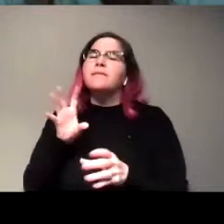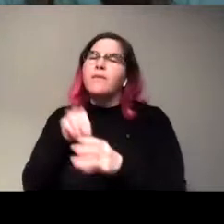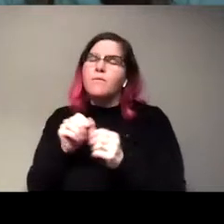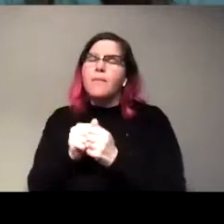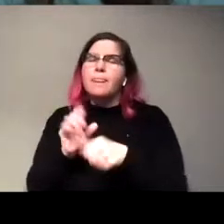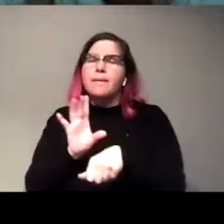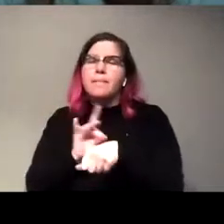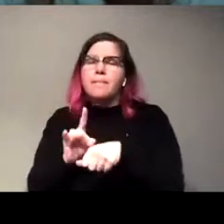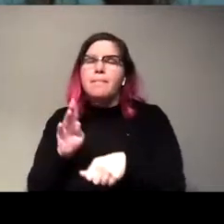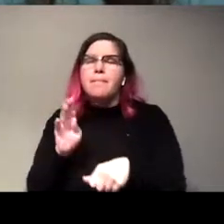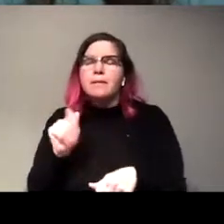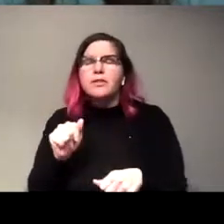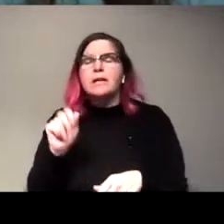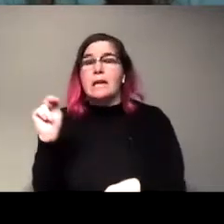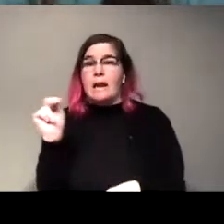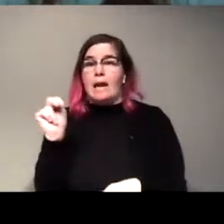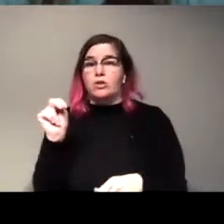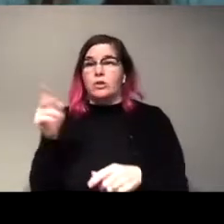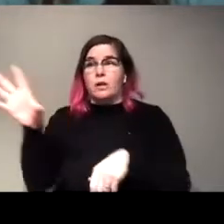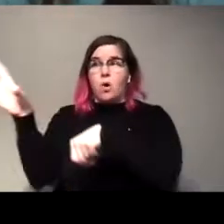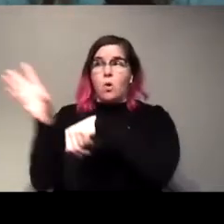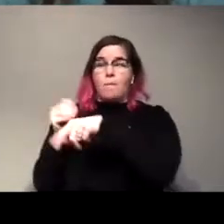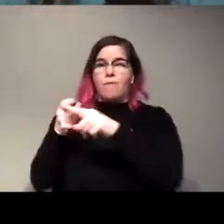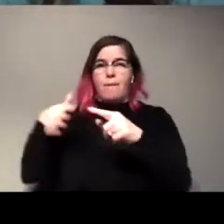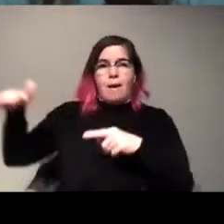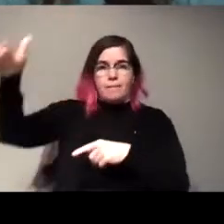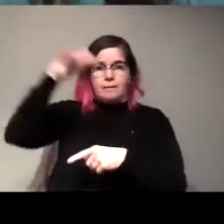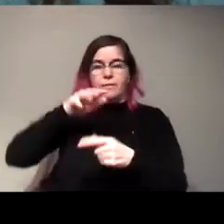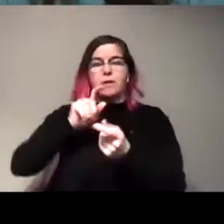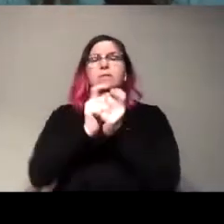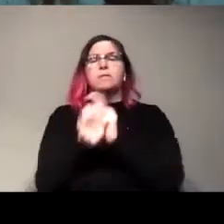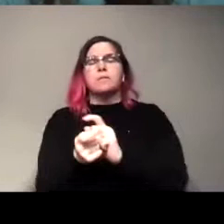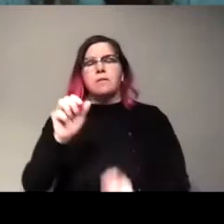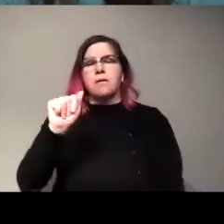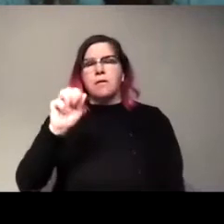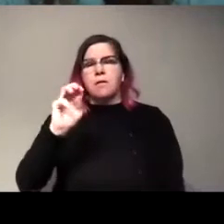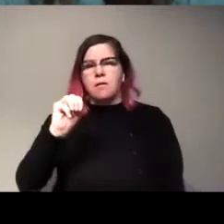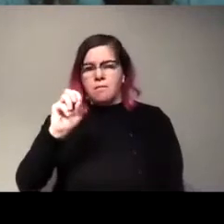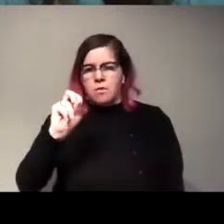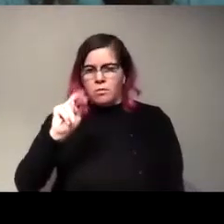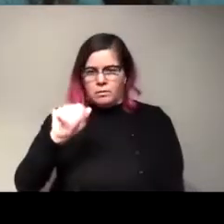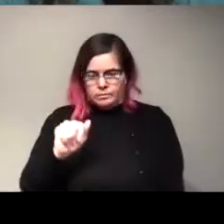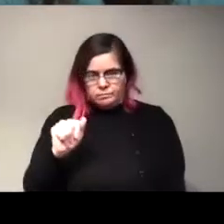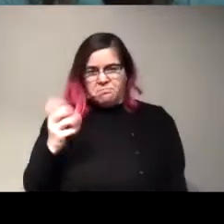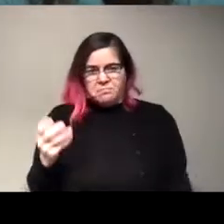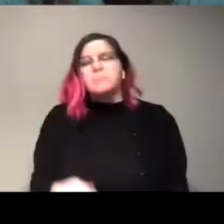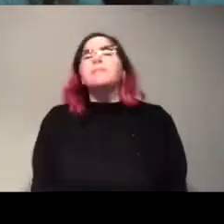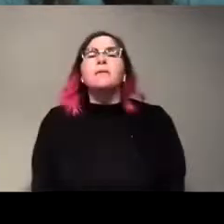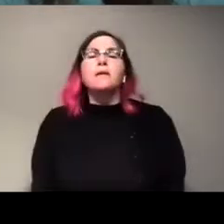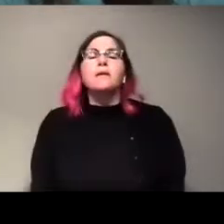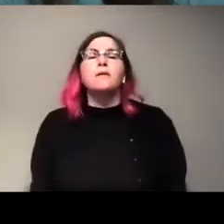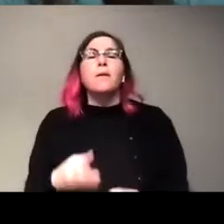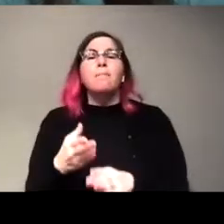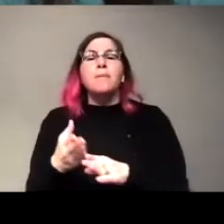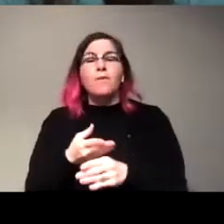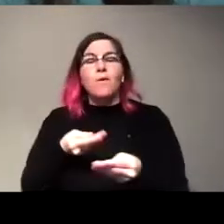nitrogen from the atmosphere, and it converts it into ammonia. And basically, before fertilizer was